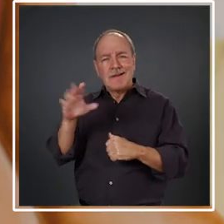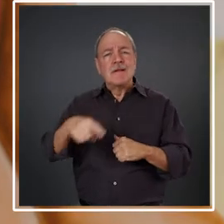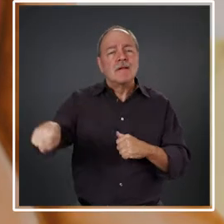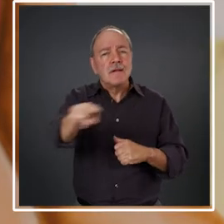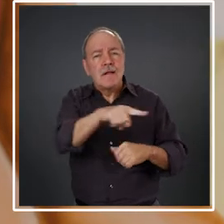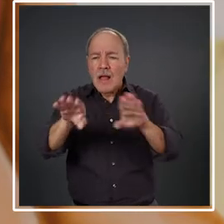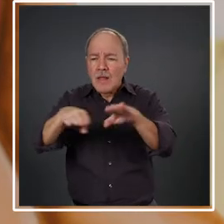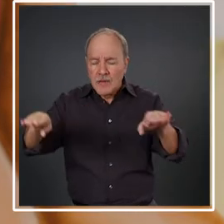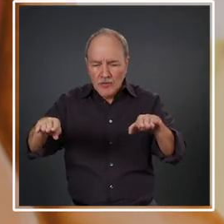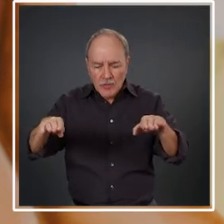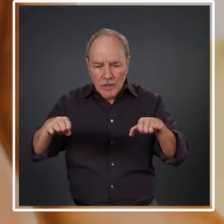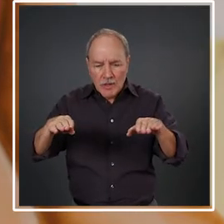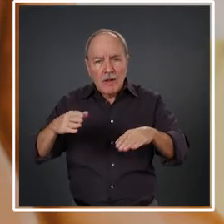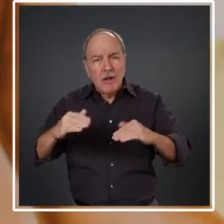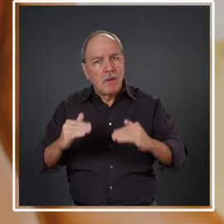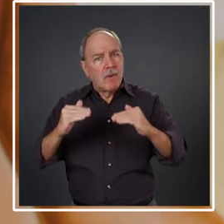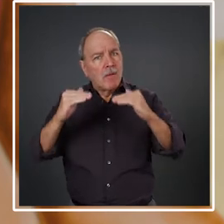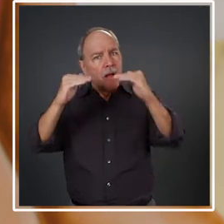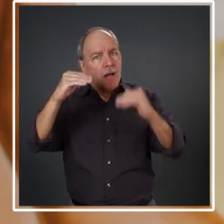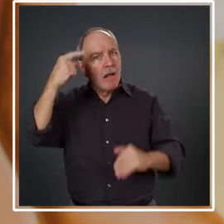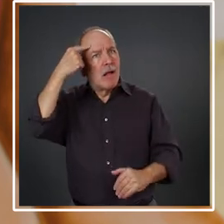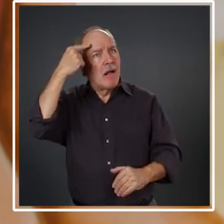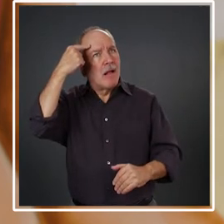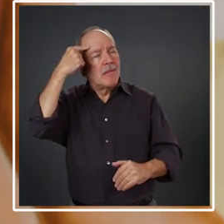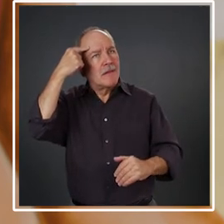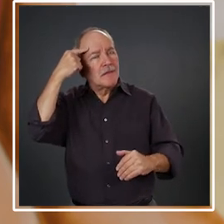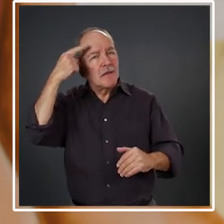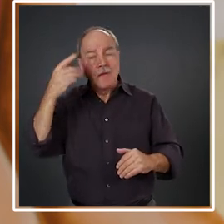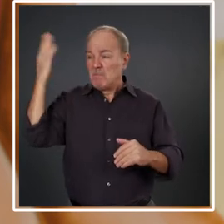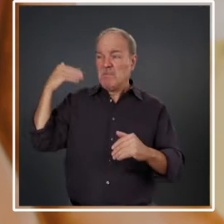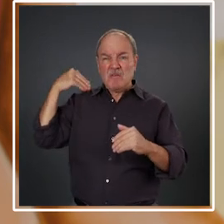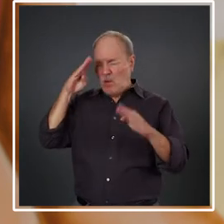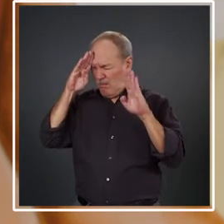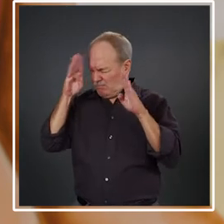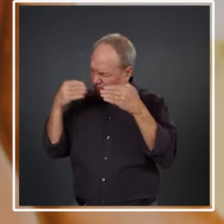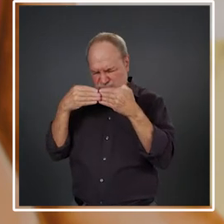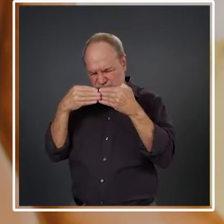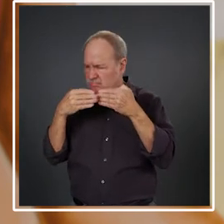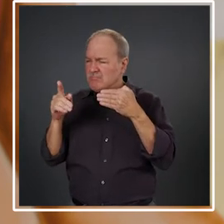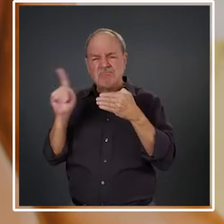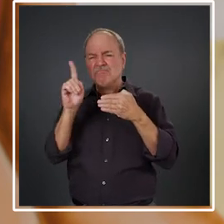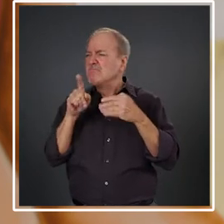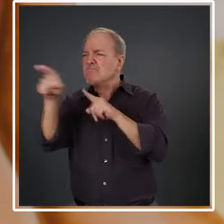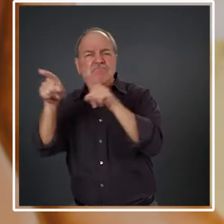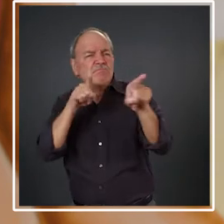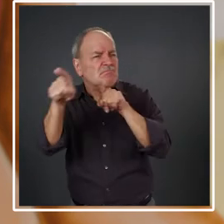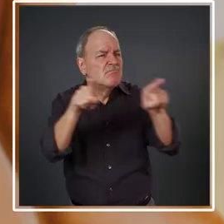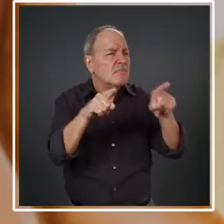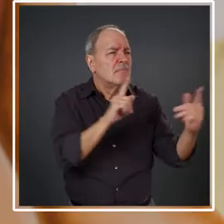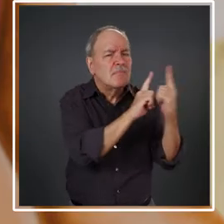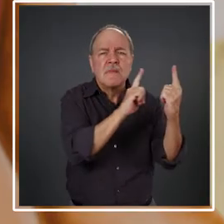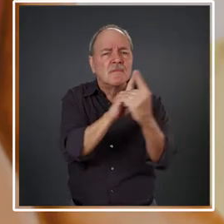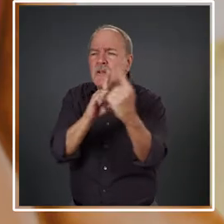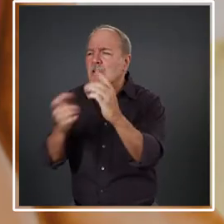better off psychologically. Those children, once they were closed down, they wouldn't go out and interact with the world. They wouldn't